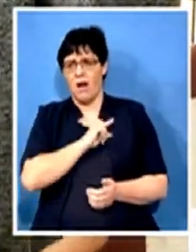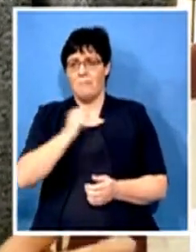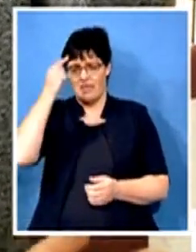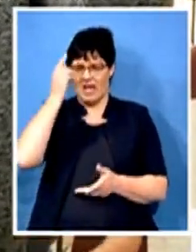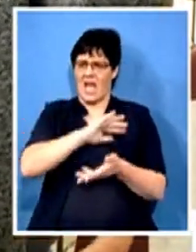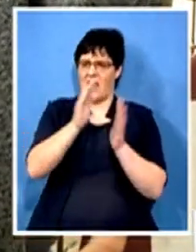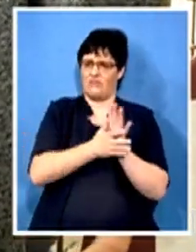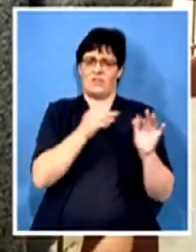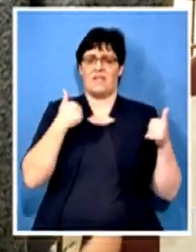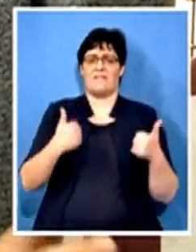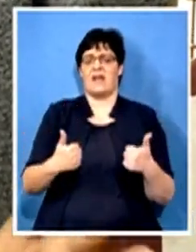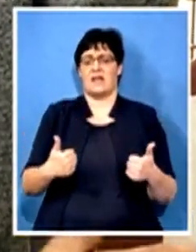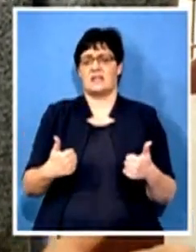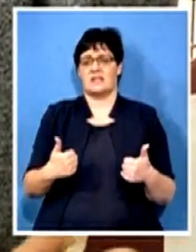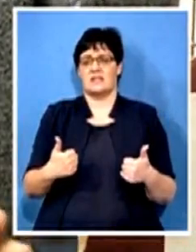relationship with them?